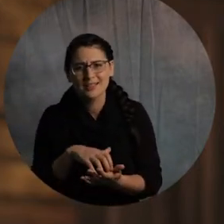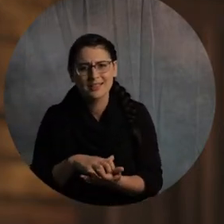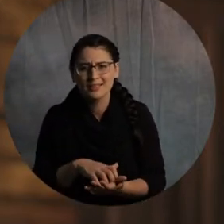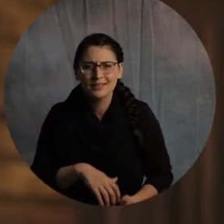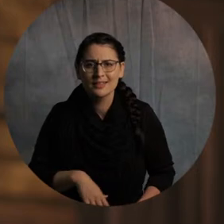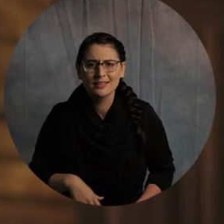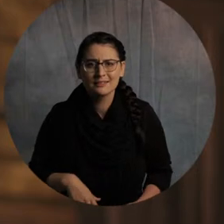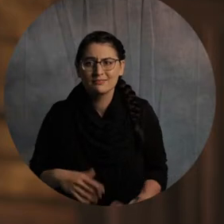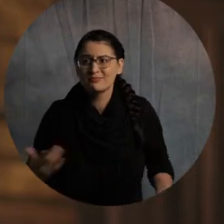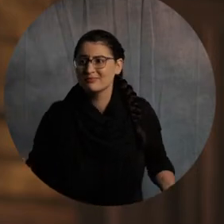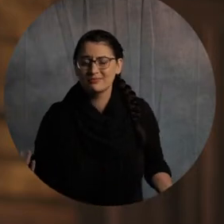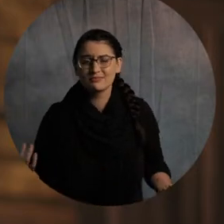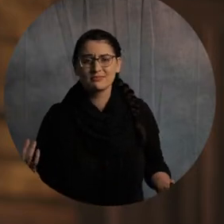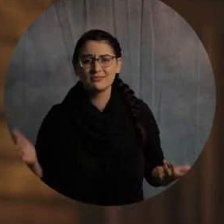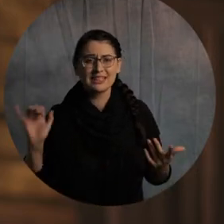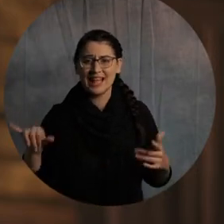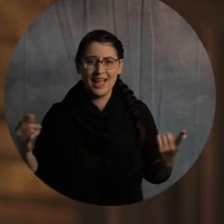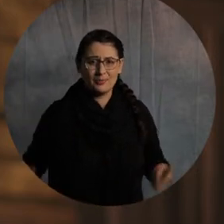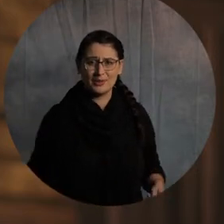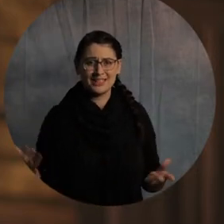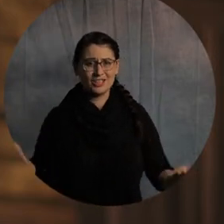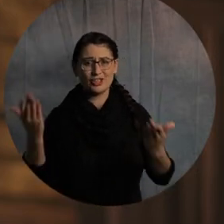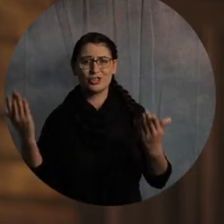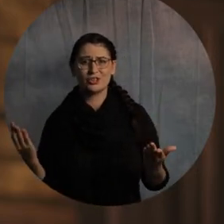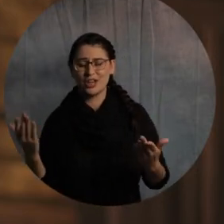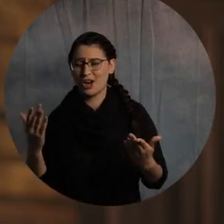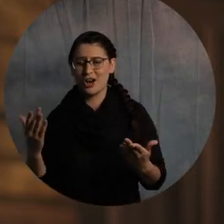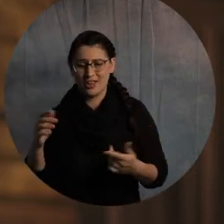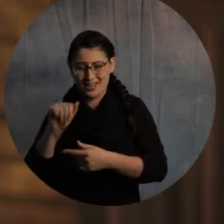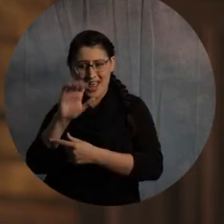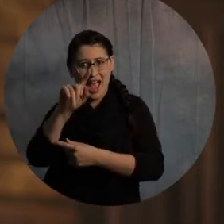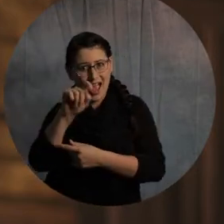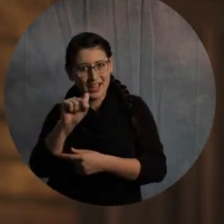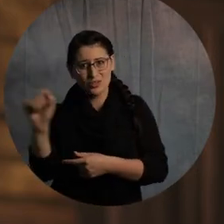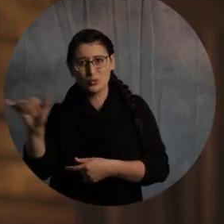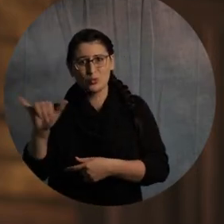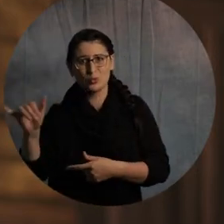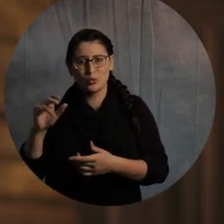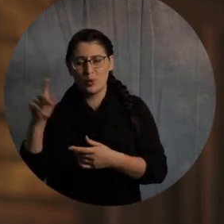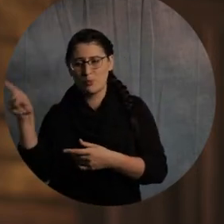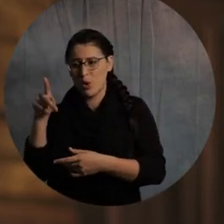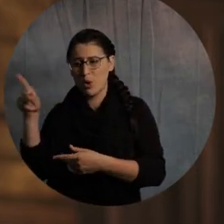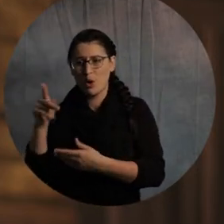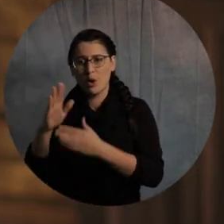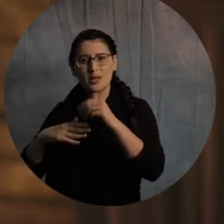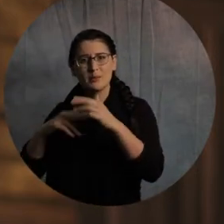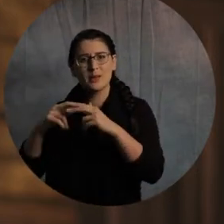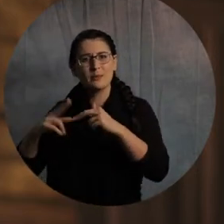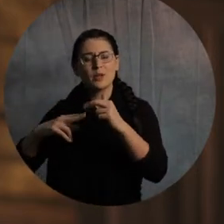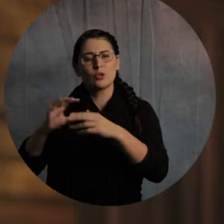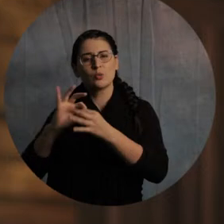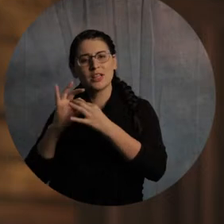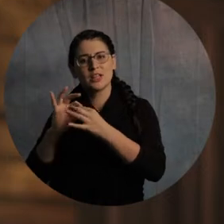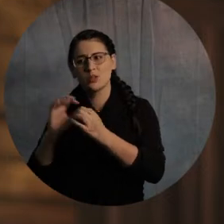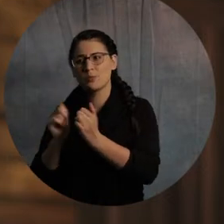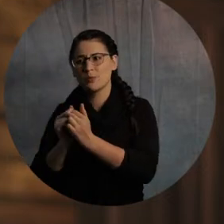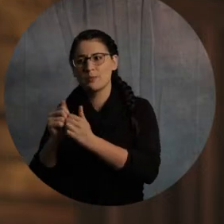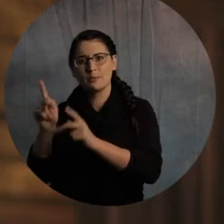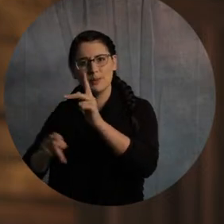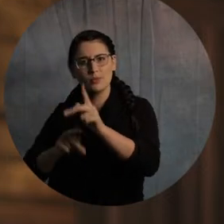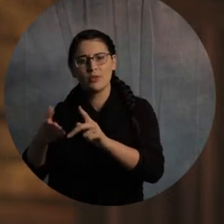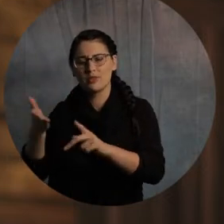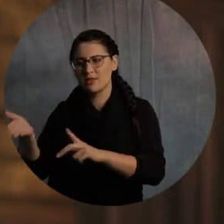was happening right here in Acts. This is where this relationship was built between Paul and these people as he labored with them in their